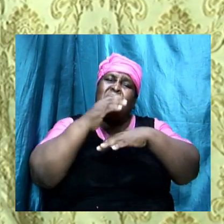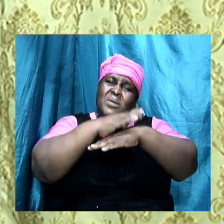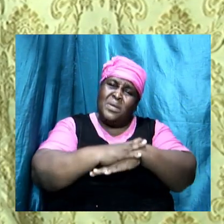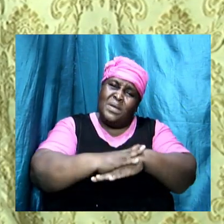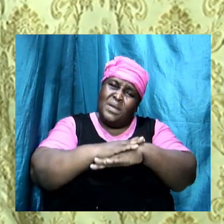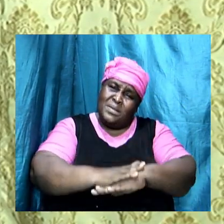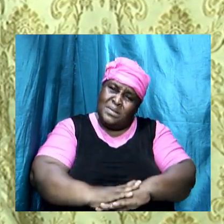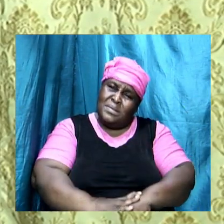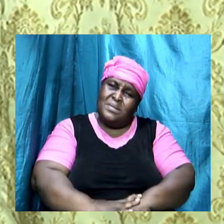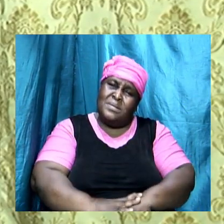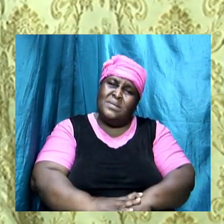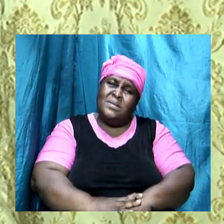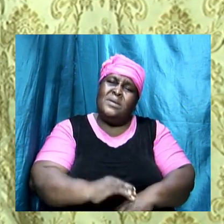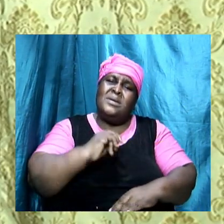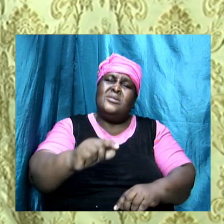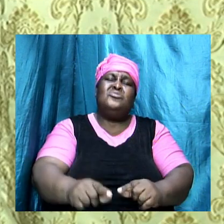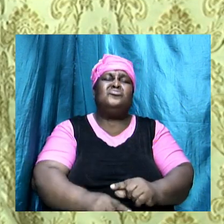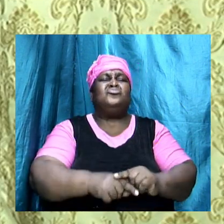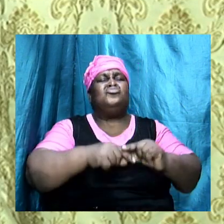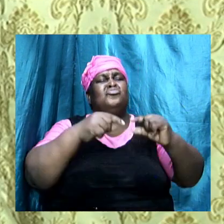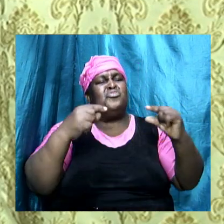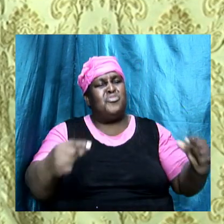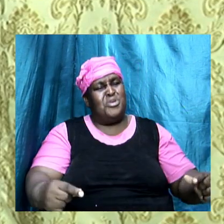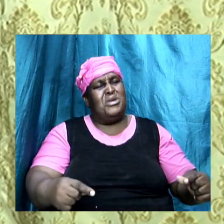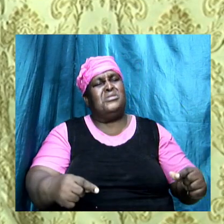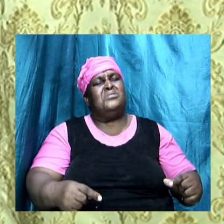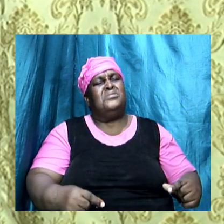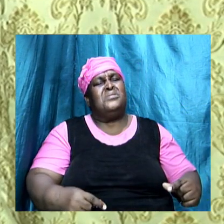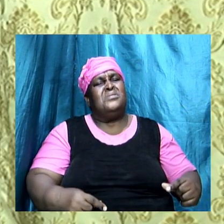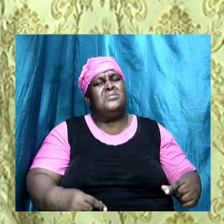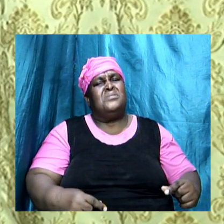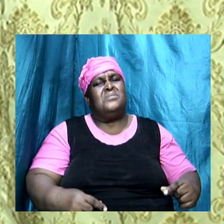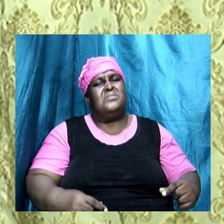is great gain